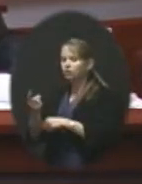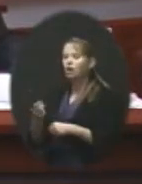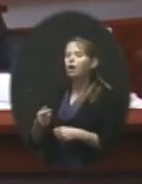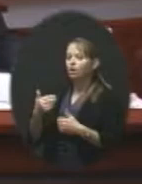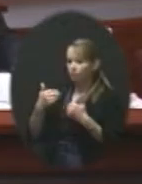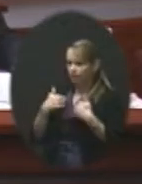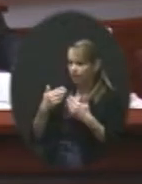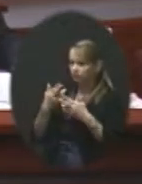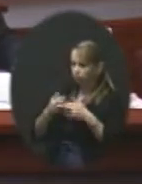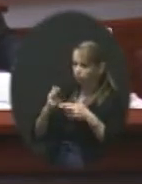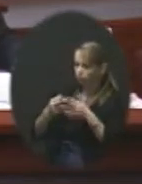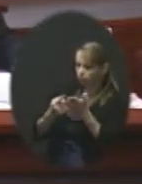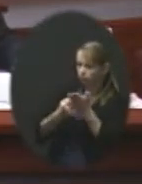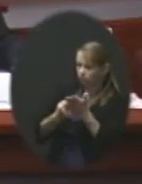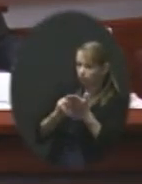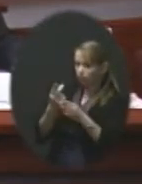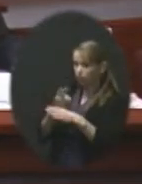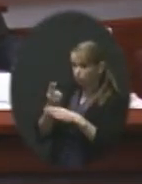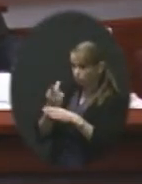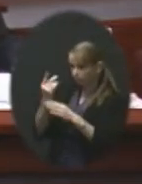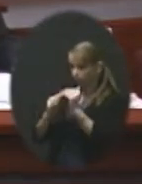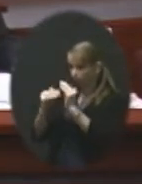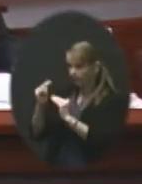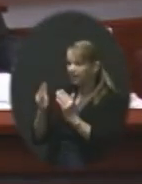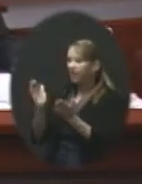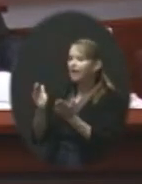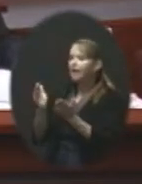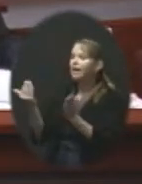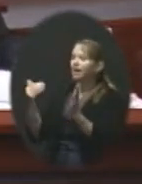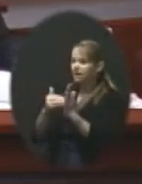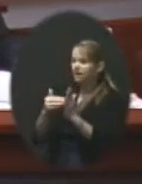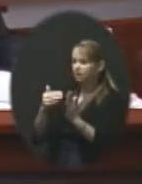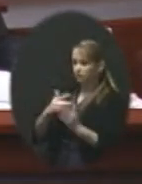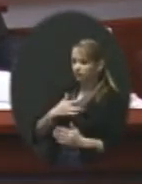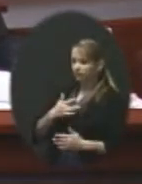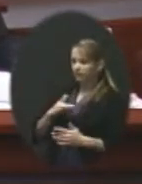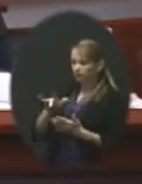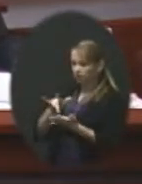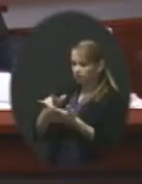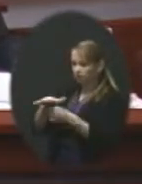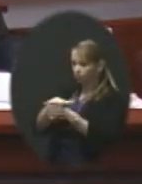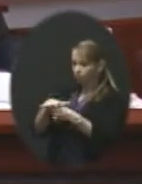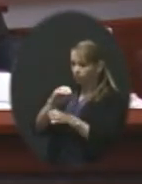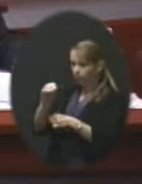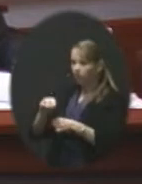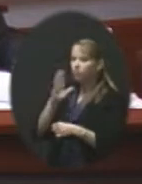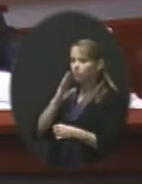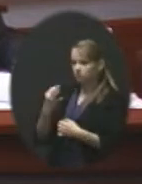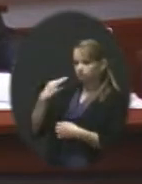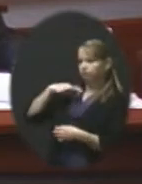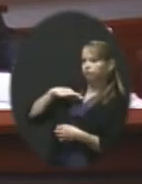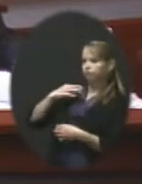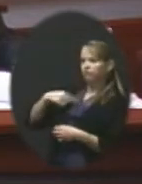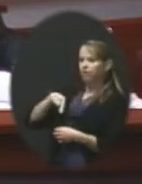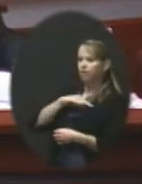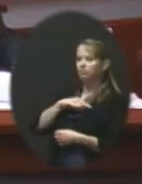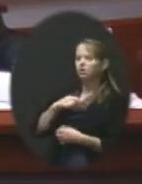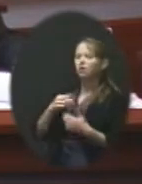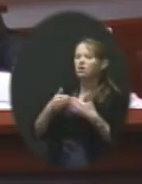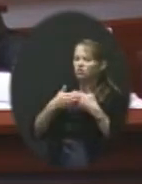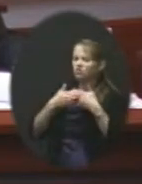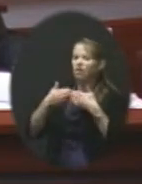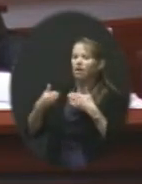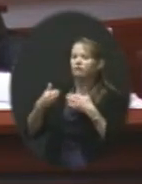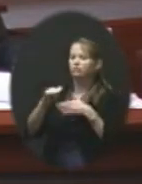for that building. Again, located at Central Olathe that we think will be very beneficial to us. So after the first of the year at some point